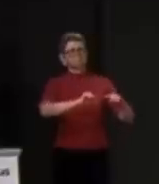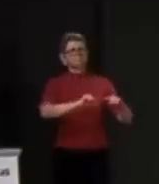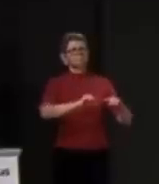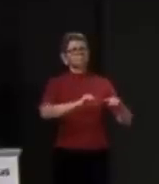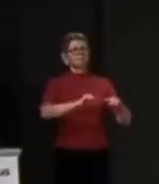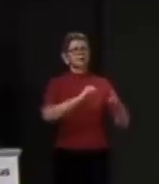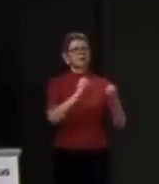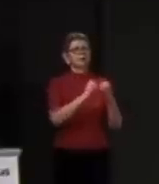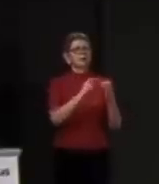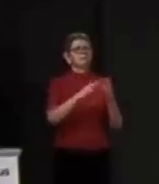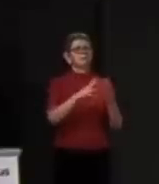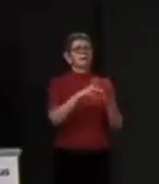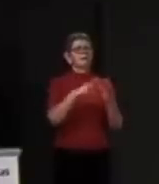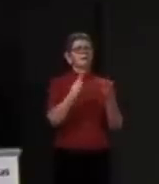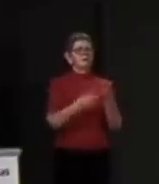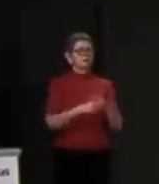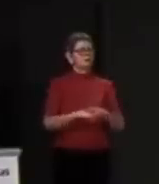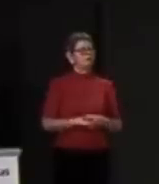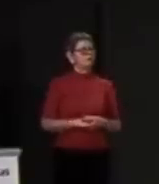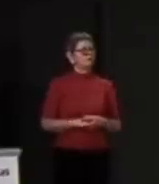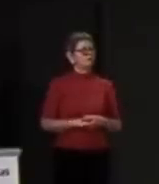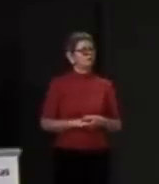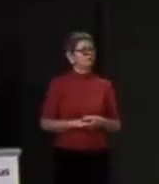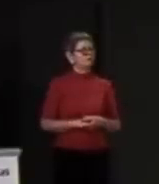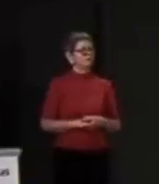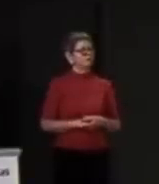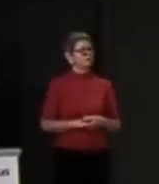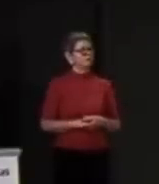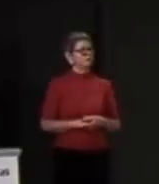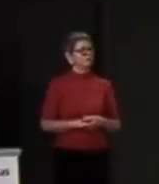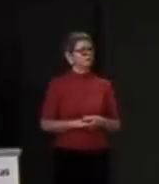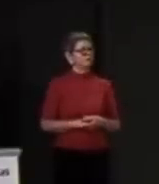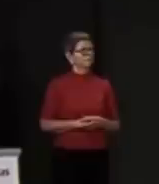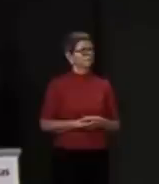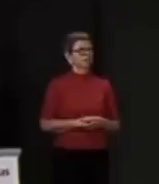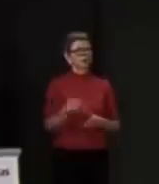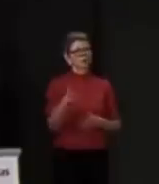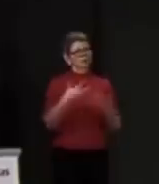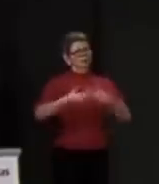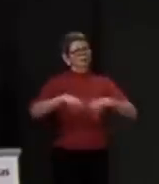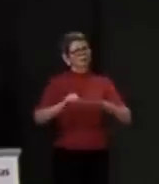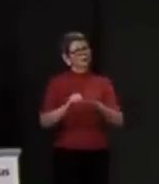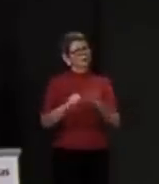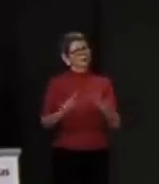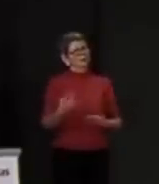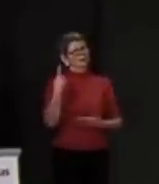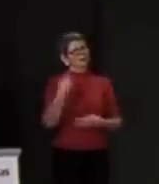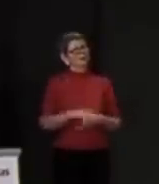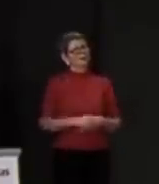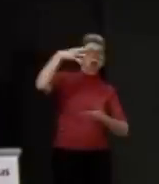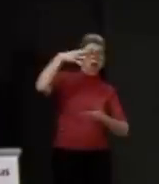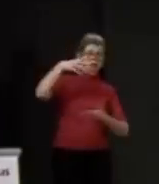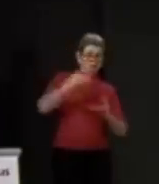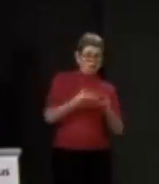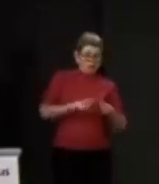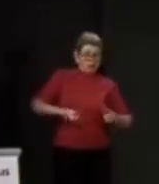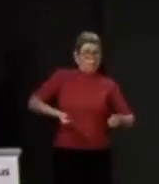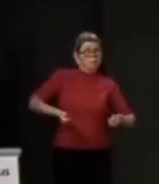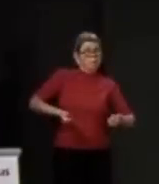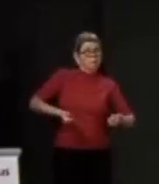I cannae hear you, hen. Your computer's no working. Right, over to the next question. I believe it's about Donald Trump.